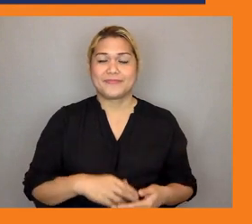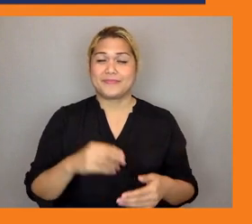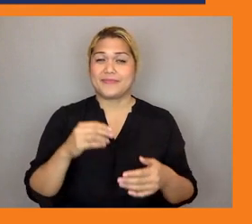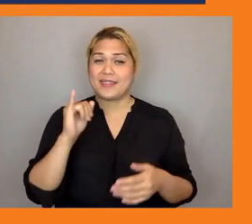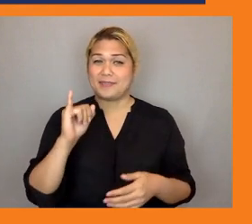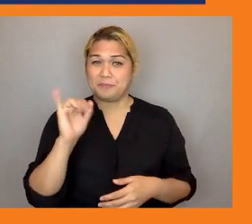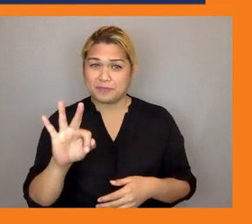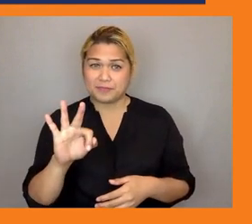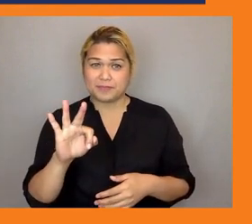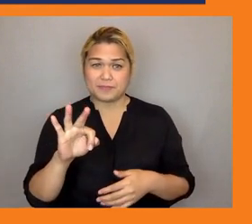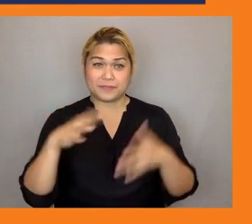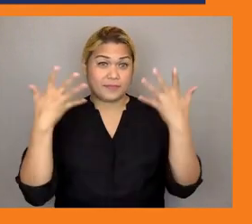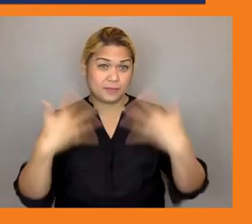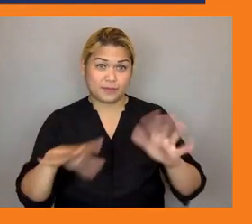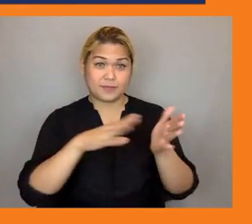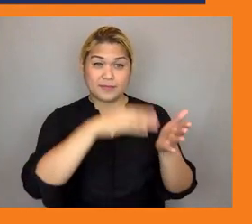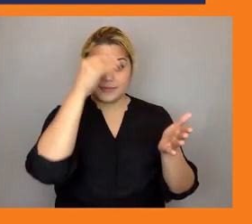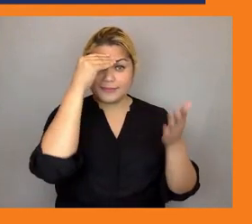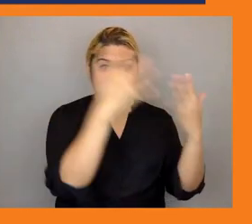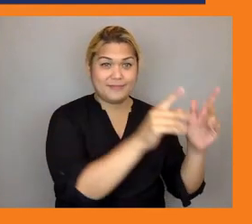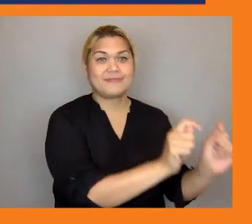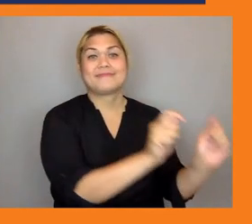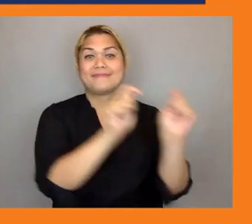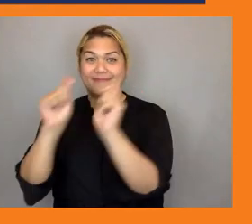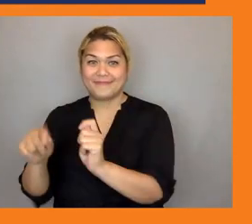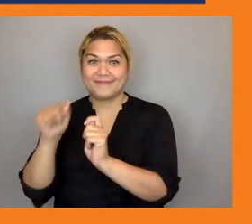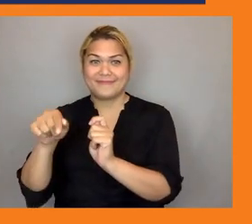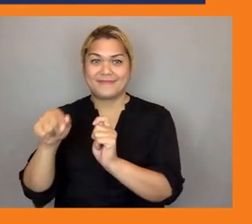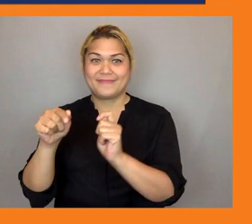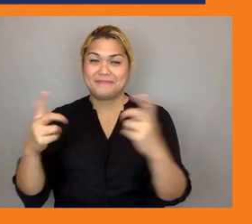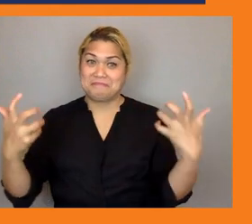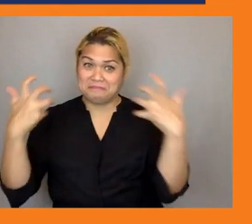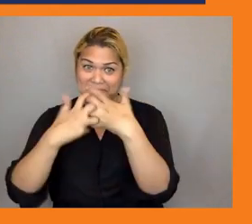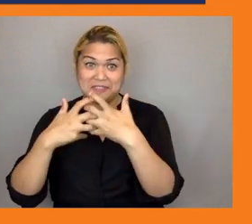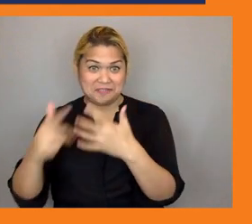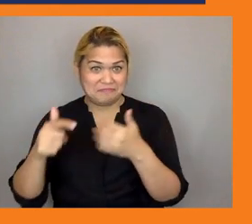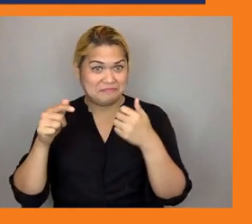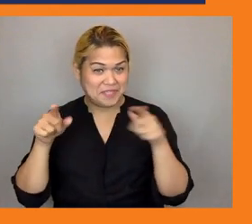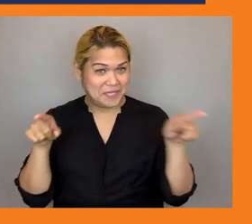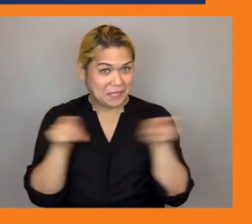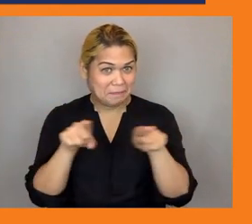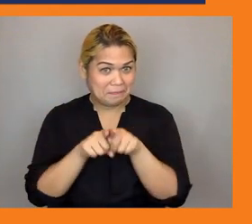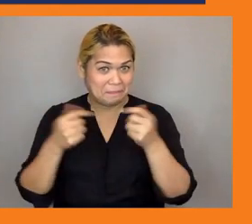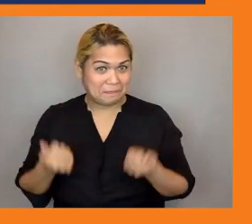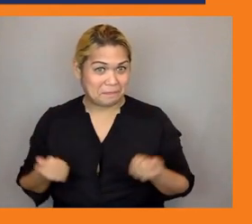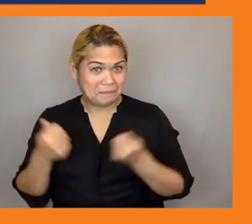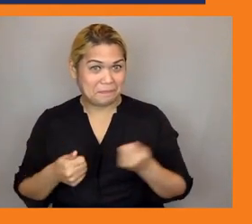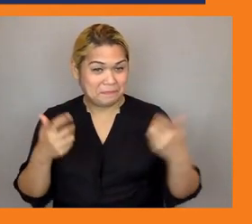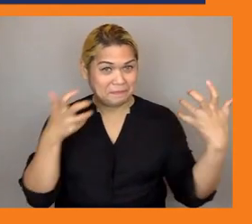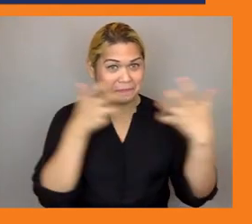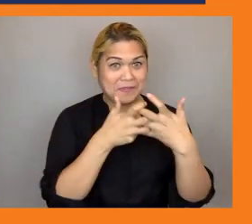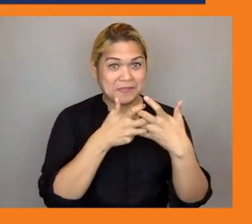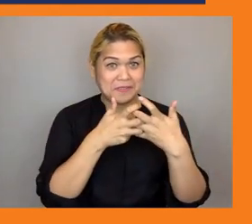recognition of some of those prior learning um components but i think an interesting aspect and developments what we are seeing in the region